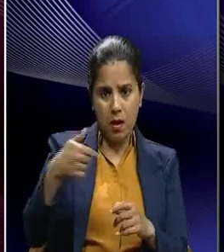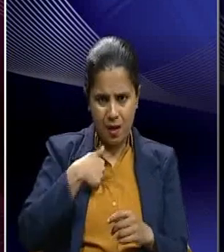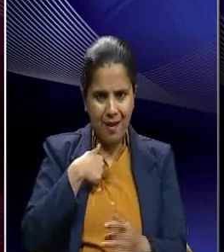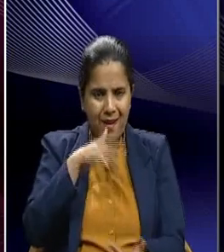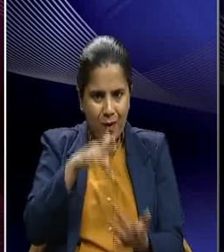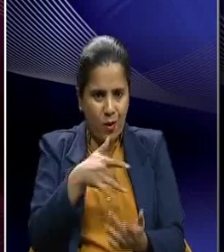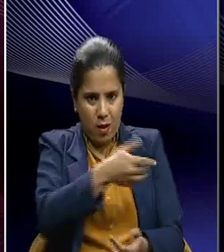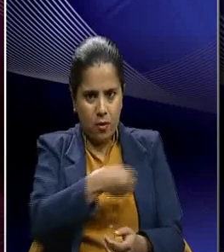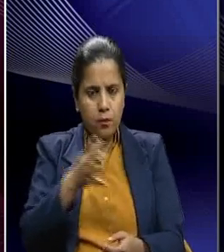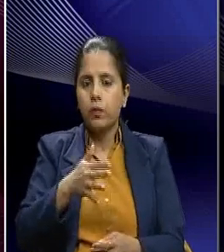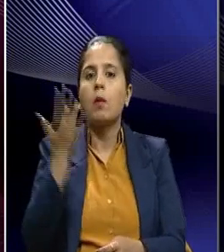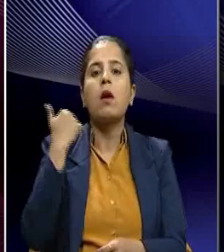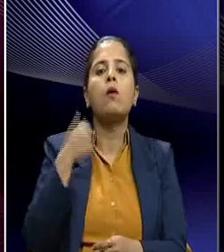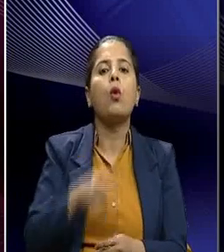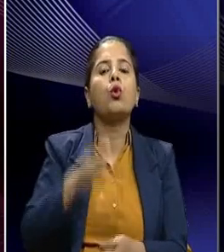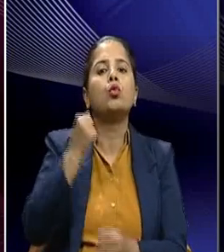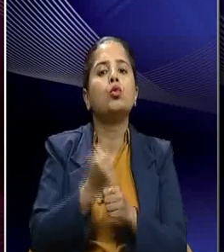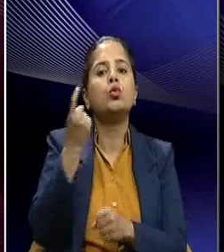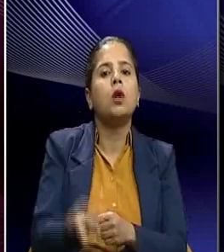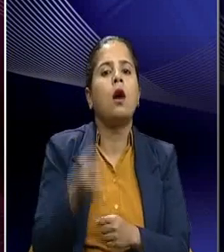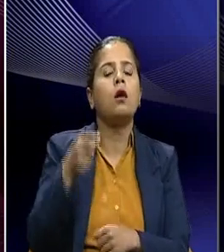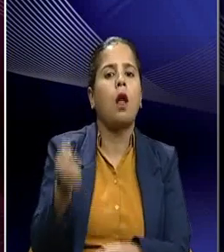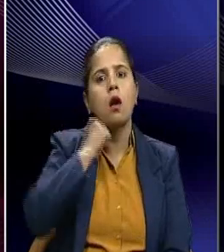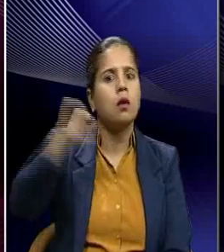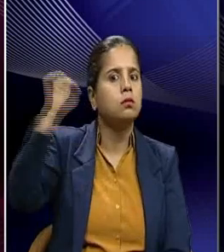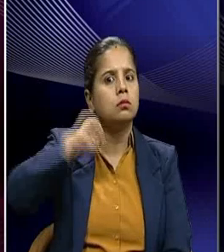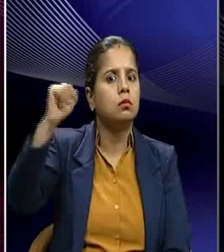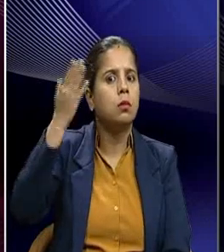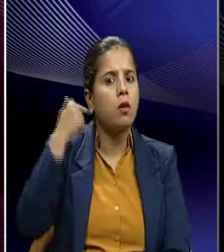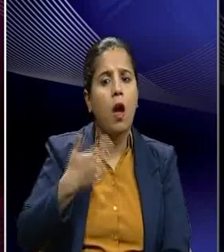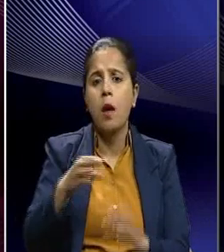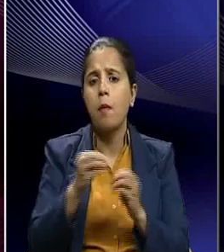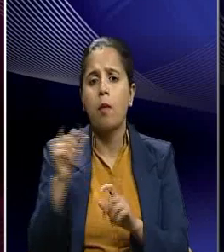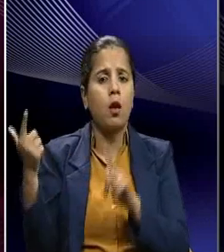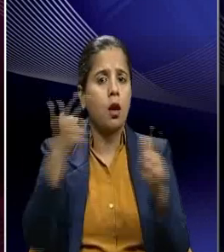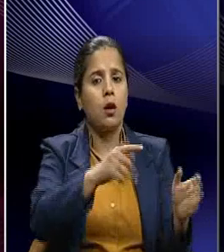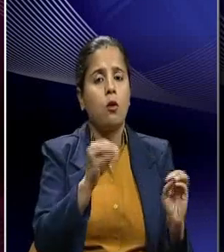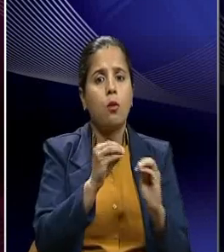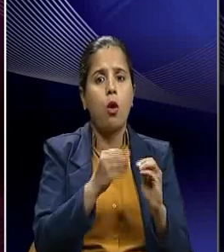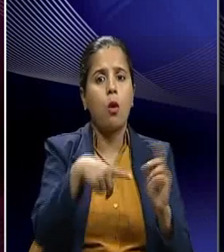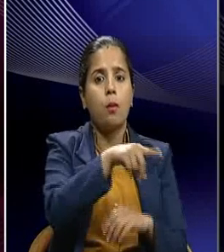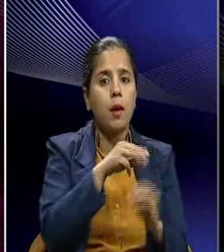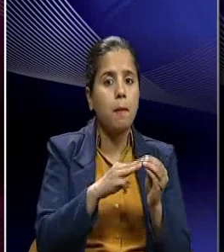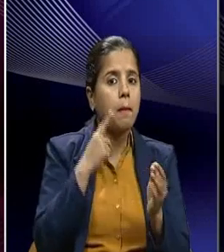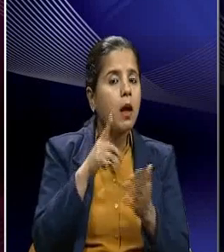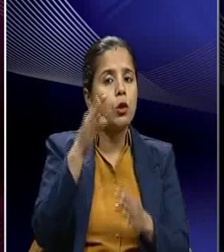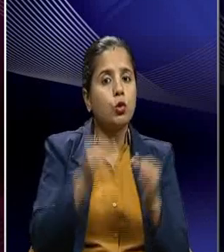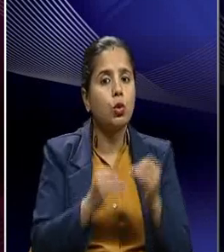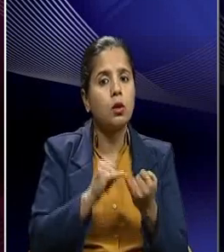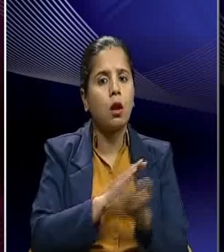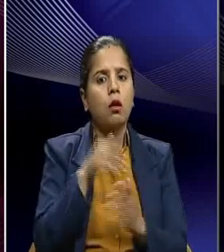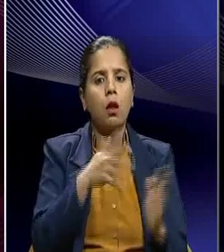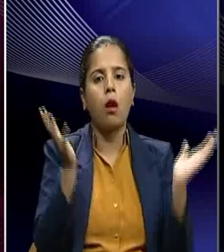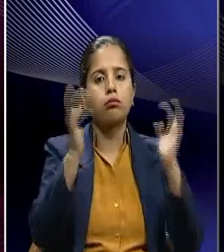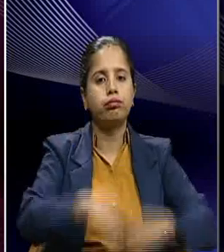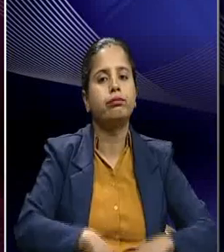a milk strike in Gujarat. And how because of this no milk reached Bombay. And as a result Bombay milk scheme started to collapse at that